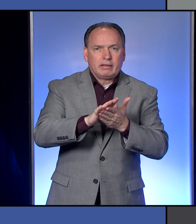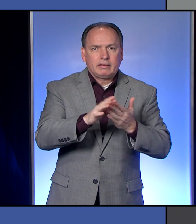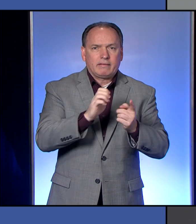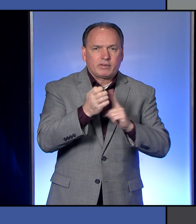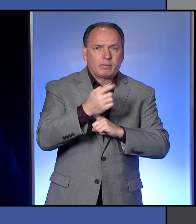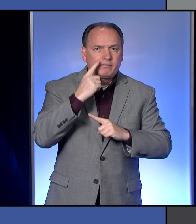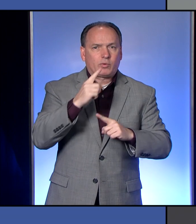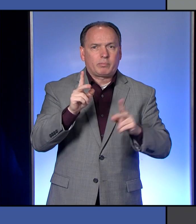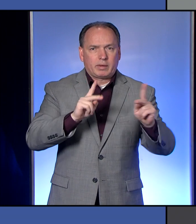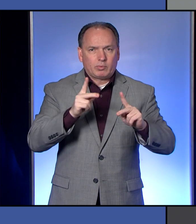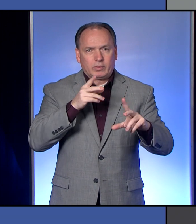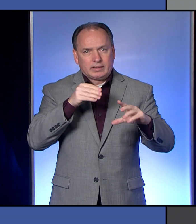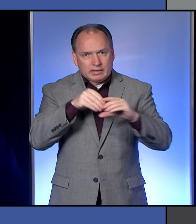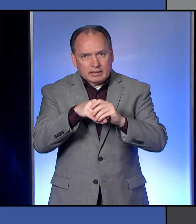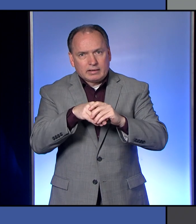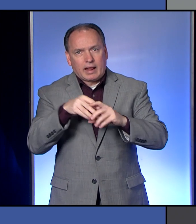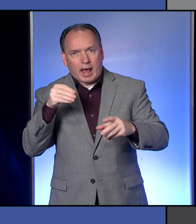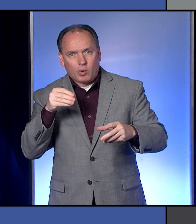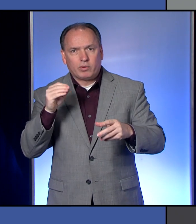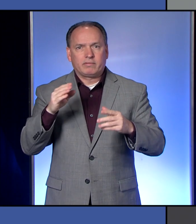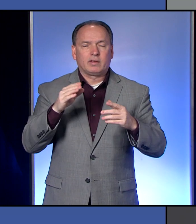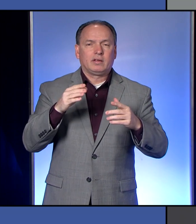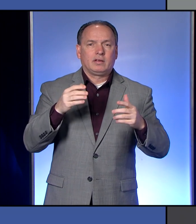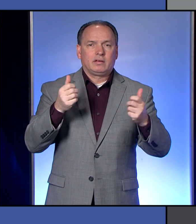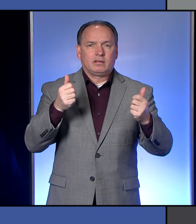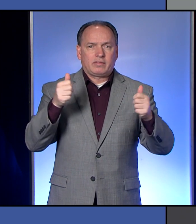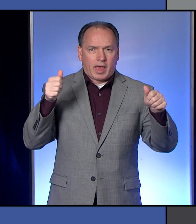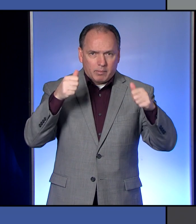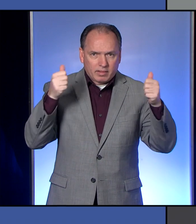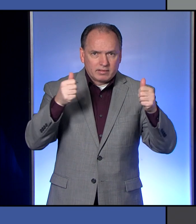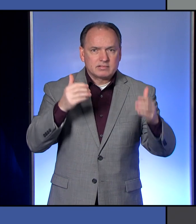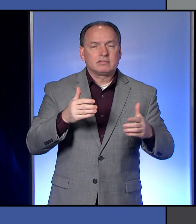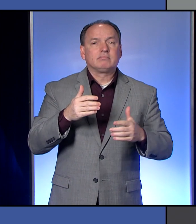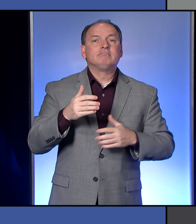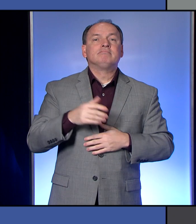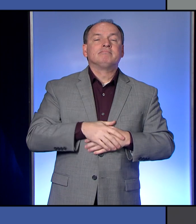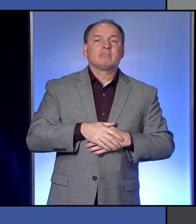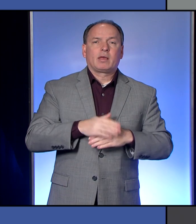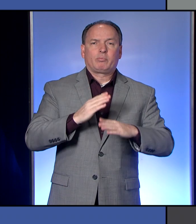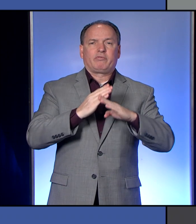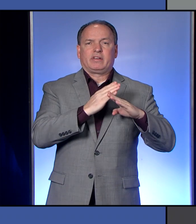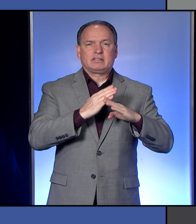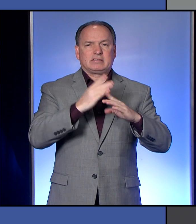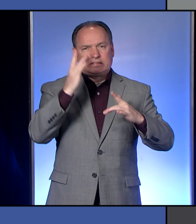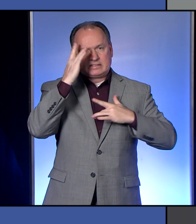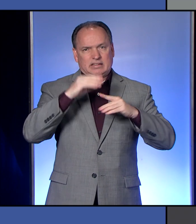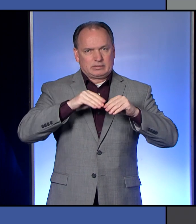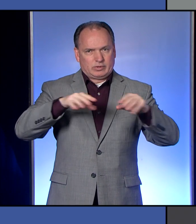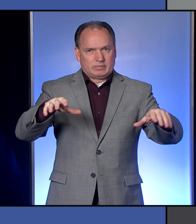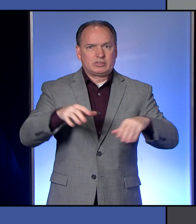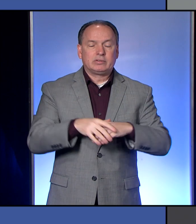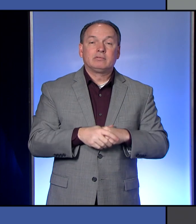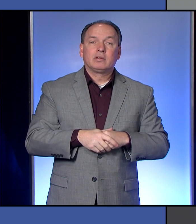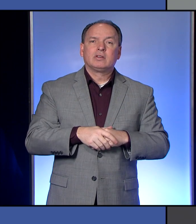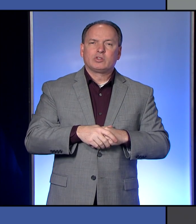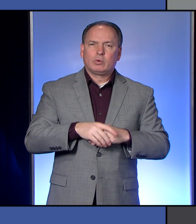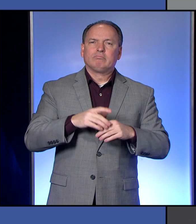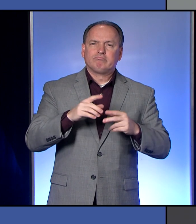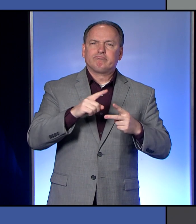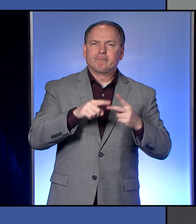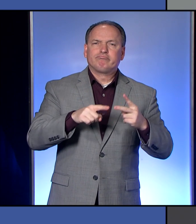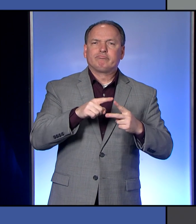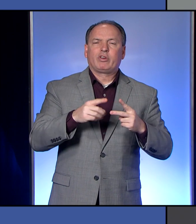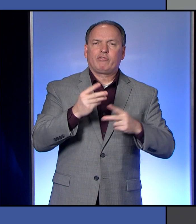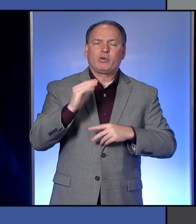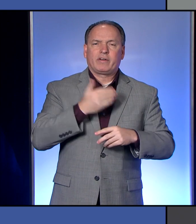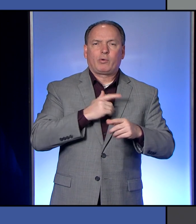personnel and patients, and it mitigates disease transmission. So these are a few of our long-term safety solutions we